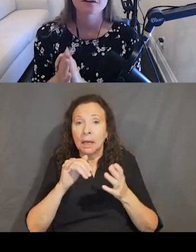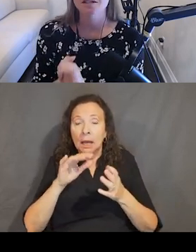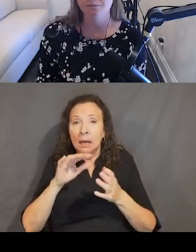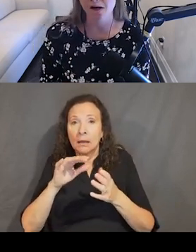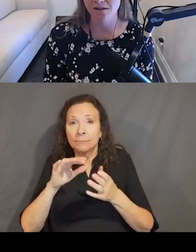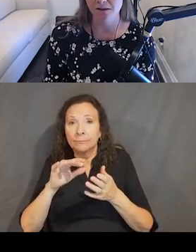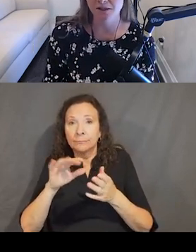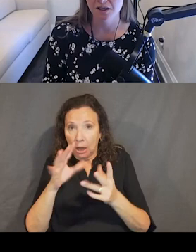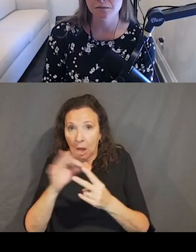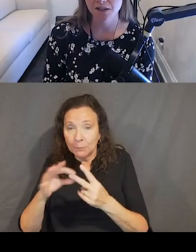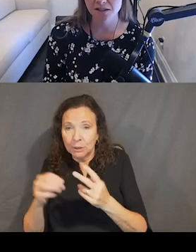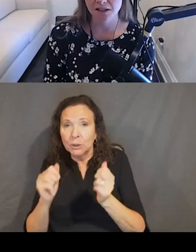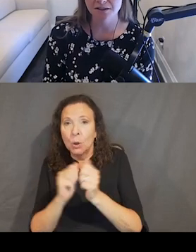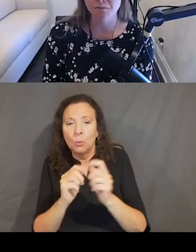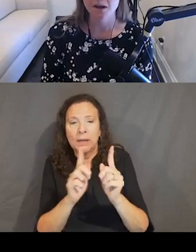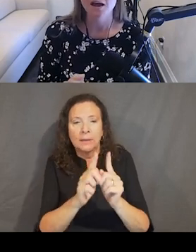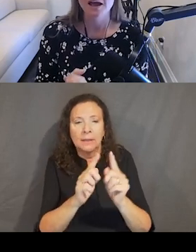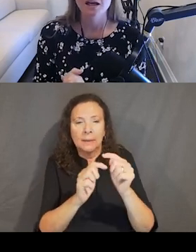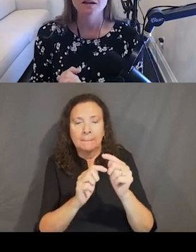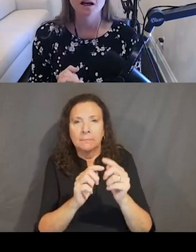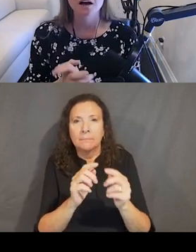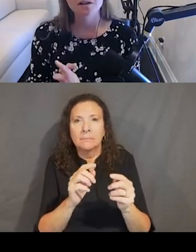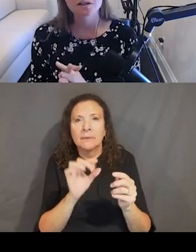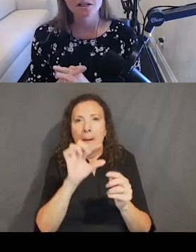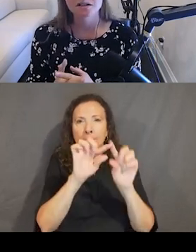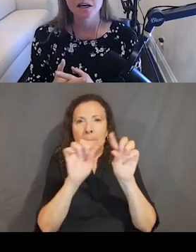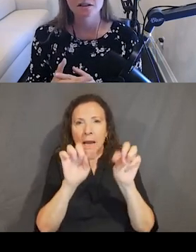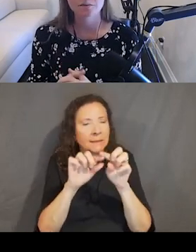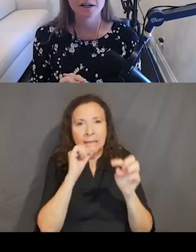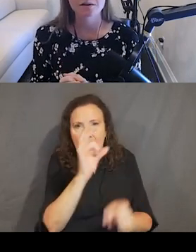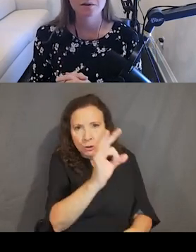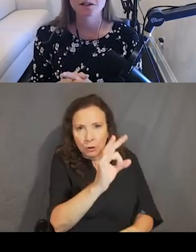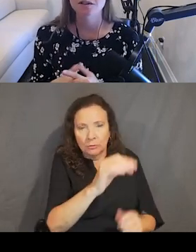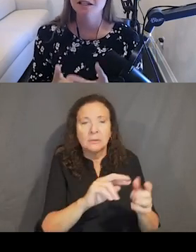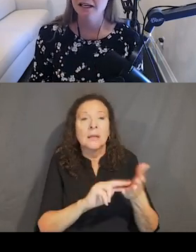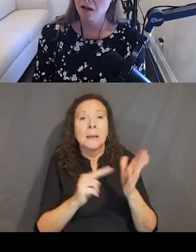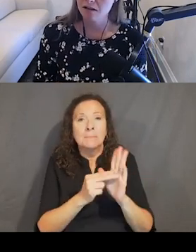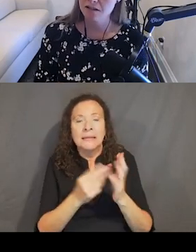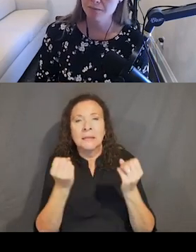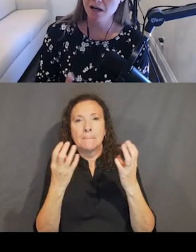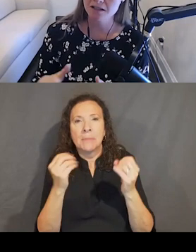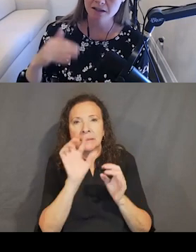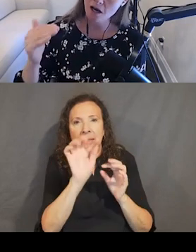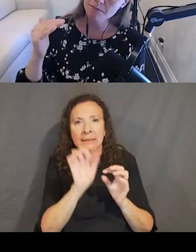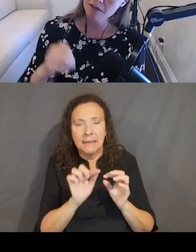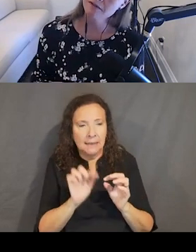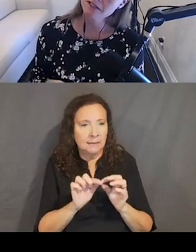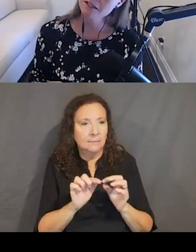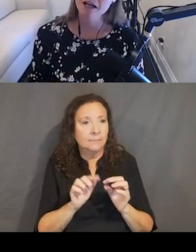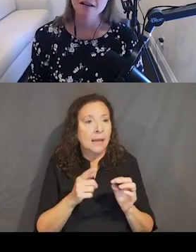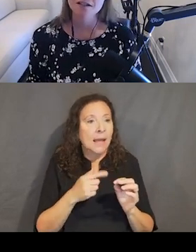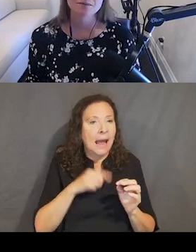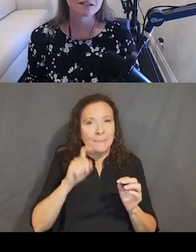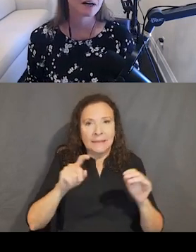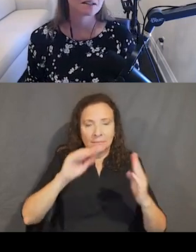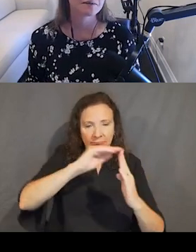but they're in checkbox state, meaning multi-select. And I've also changed the design a little bit to include a select all checkbox at the top of the